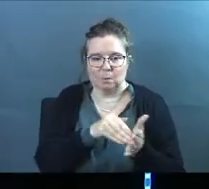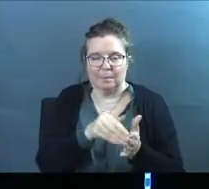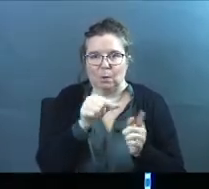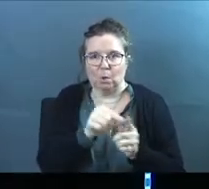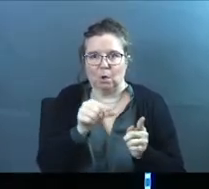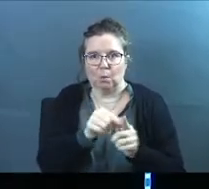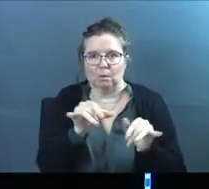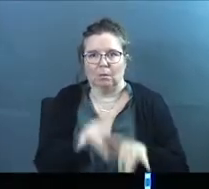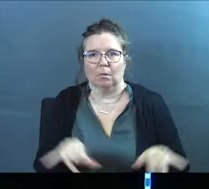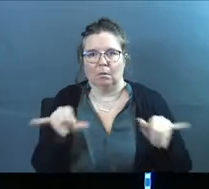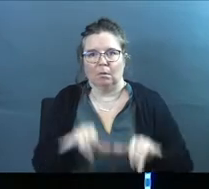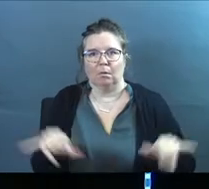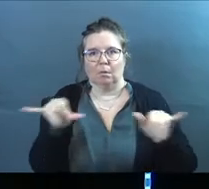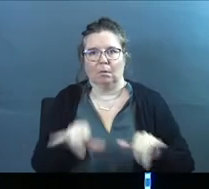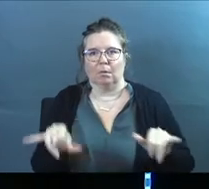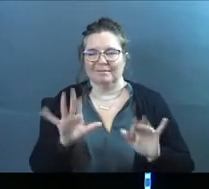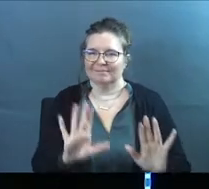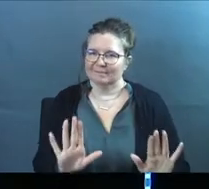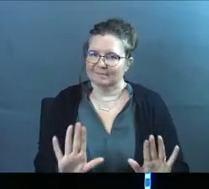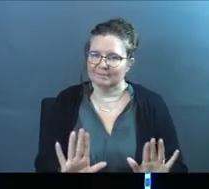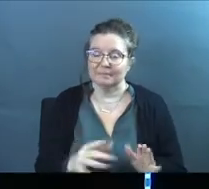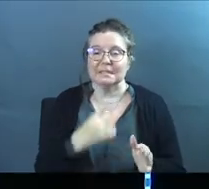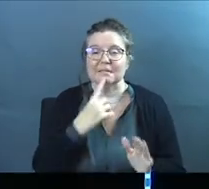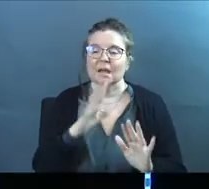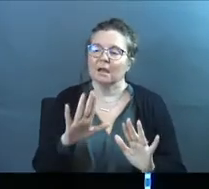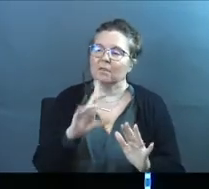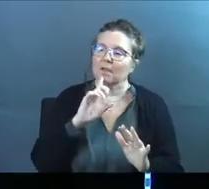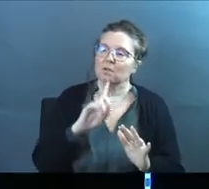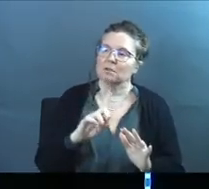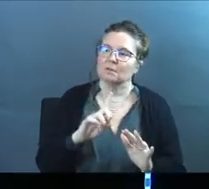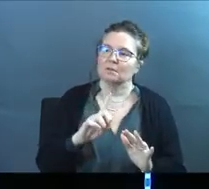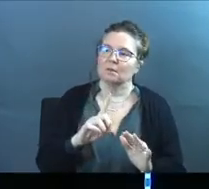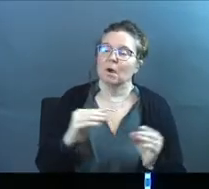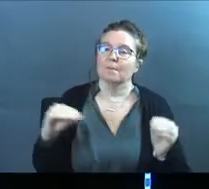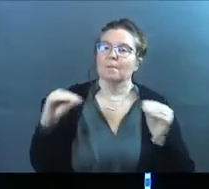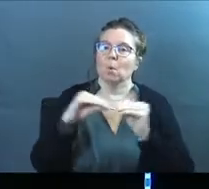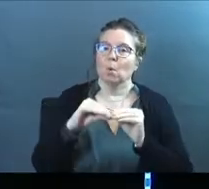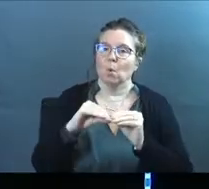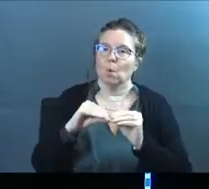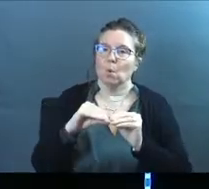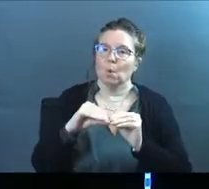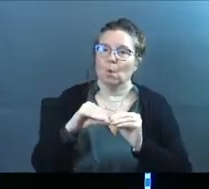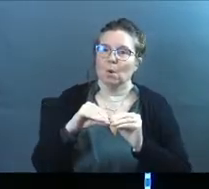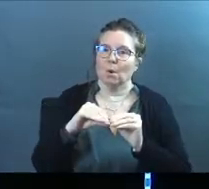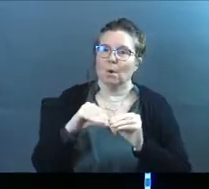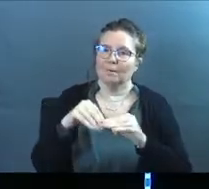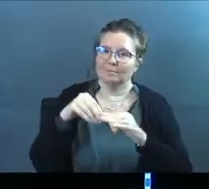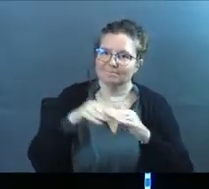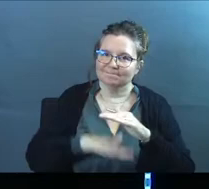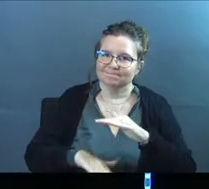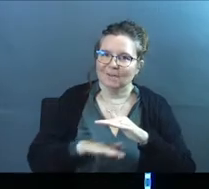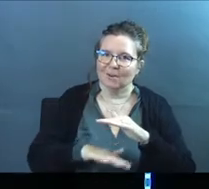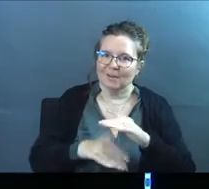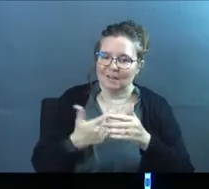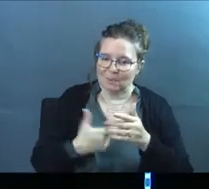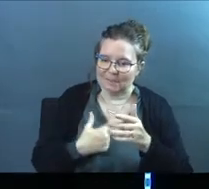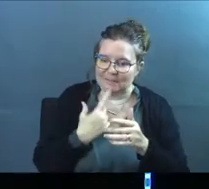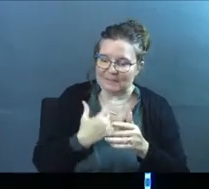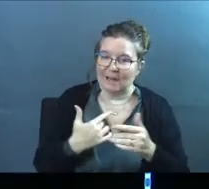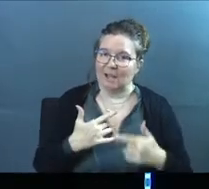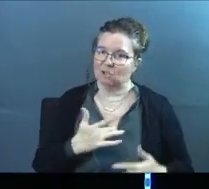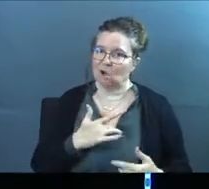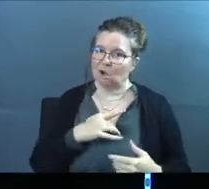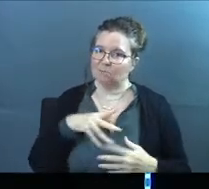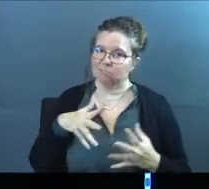every single time, right? He's saying, hey, there's more behind what I'm saying. And what I'm saying has